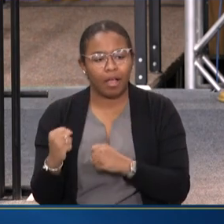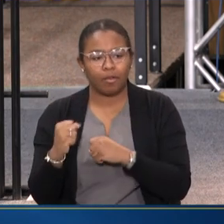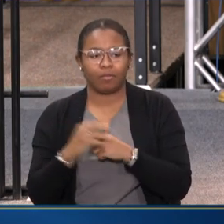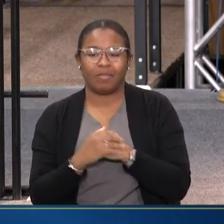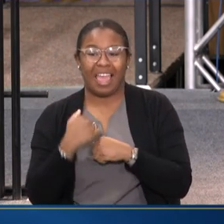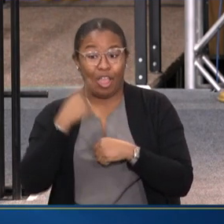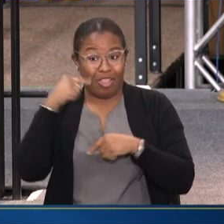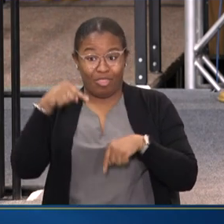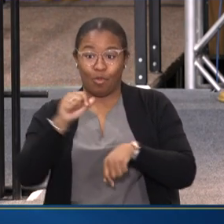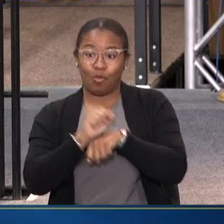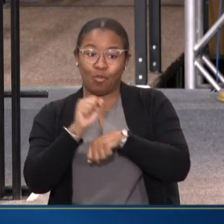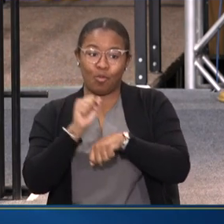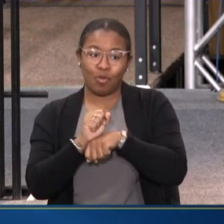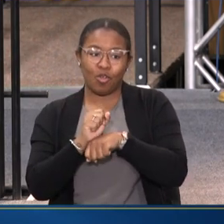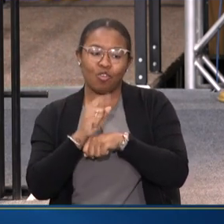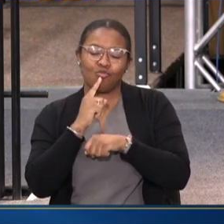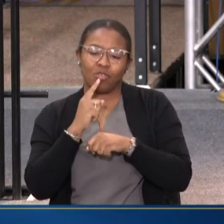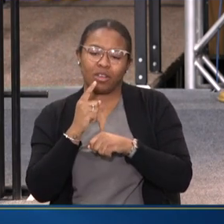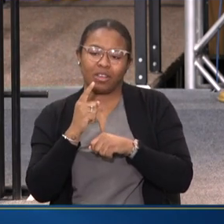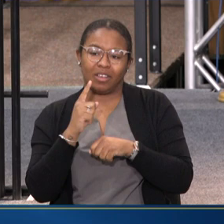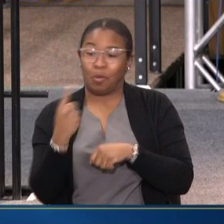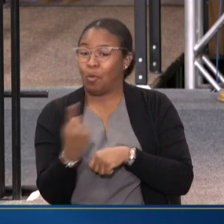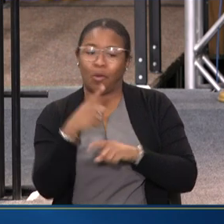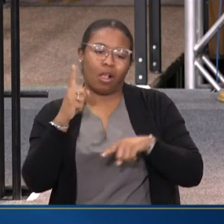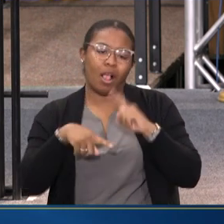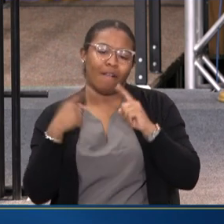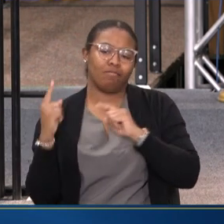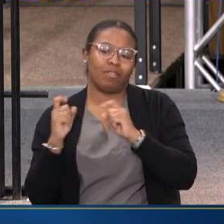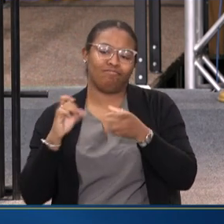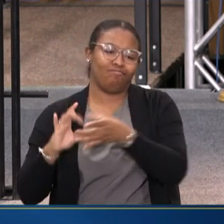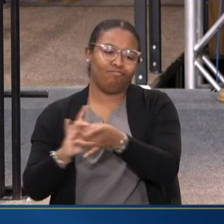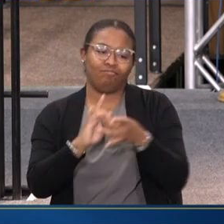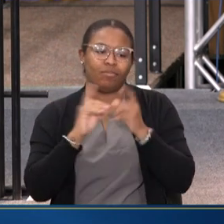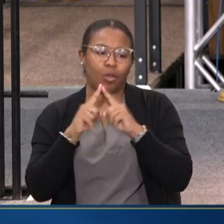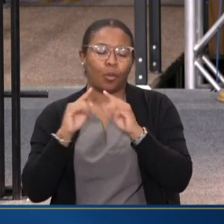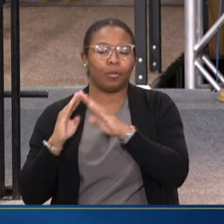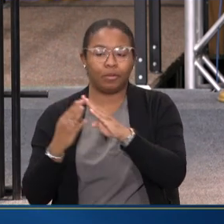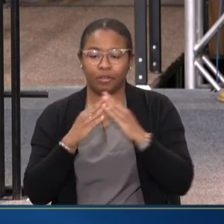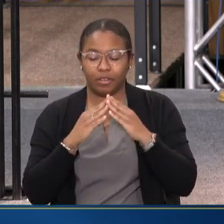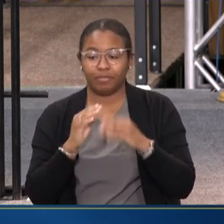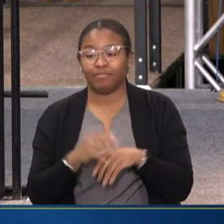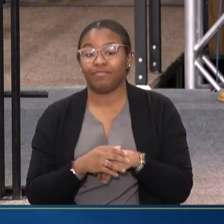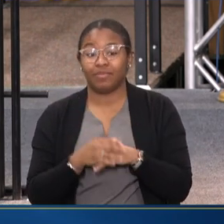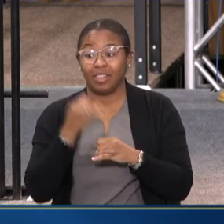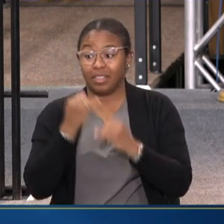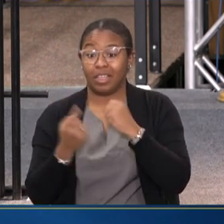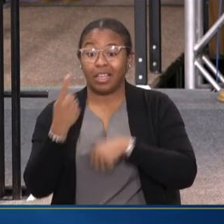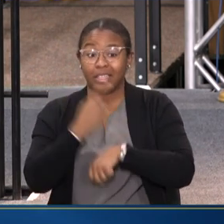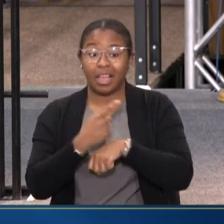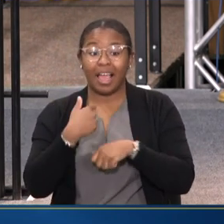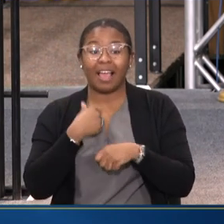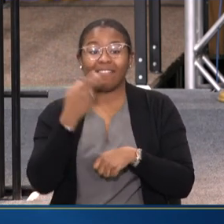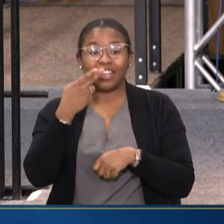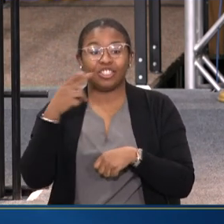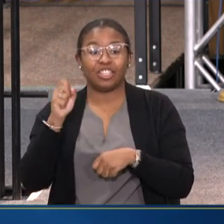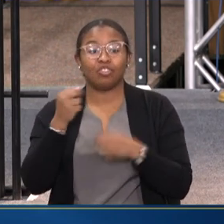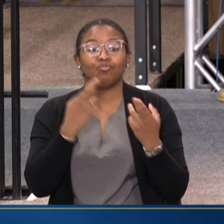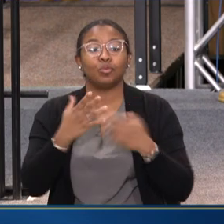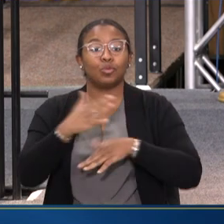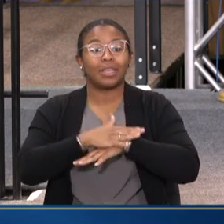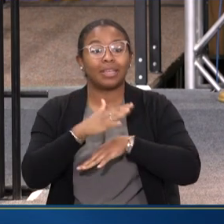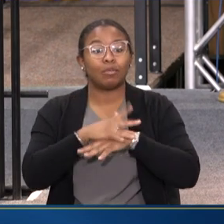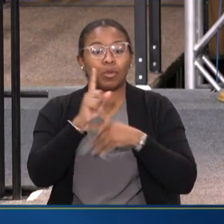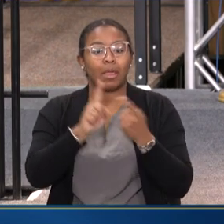this work takes a community. At the end of the day, we will have HHS resource tables where you can meet